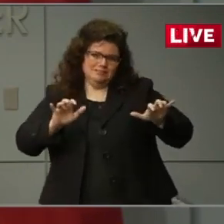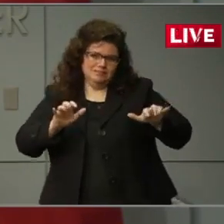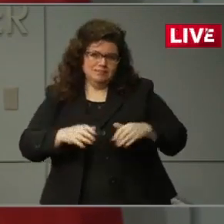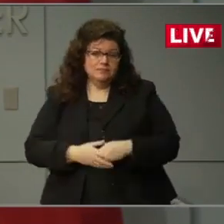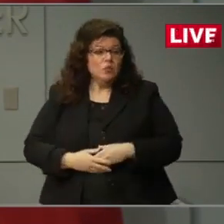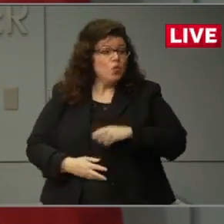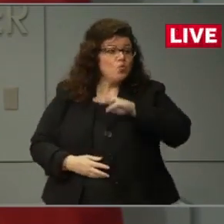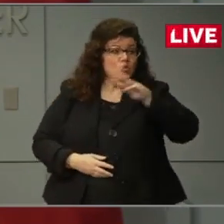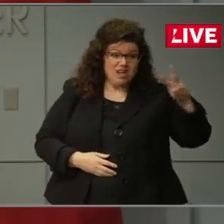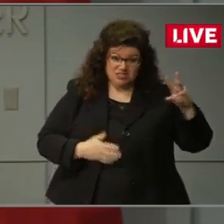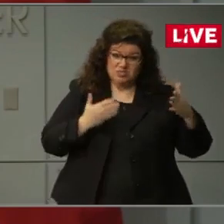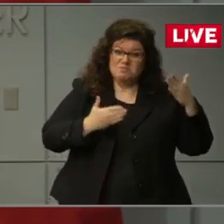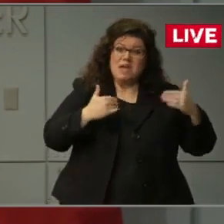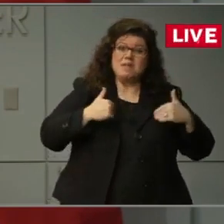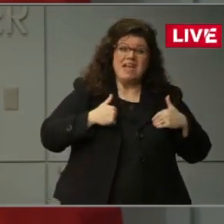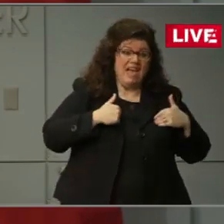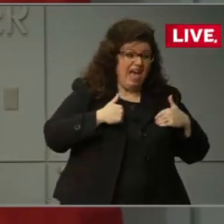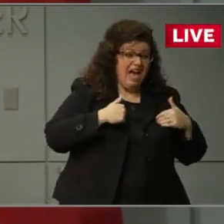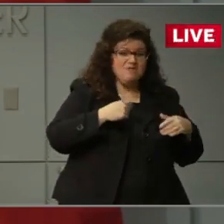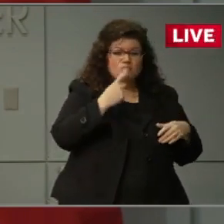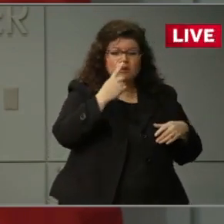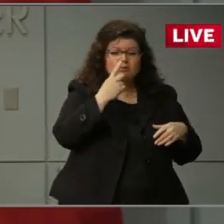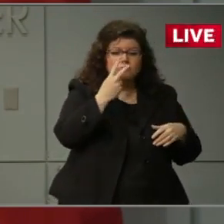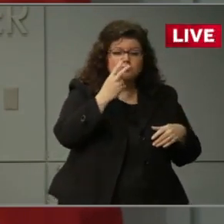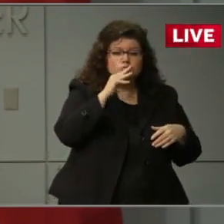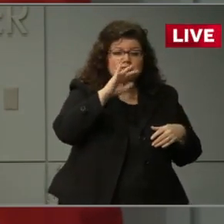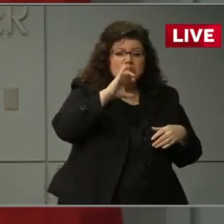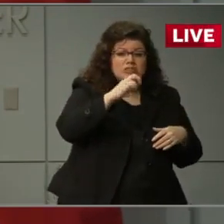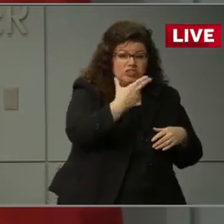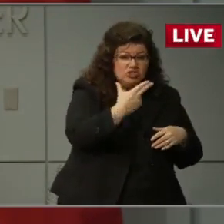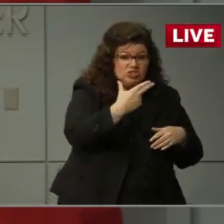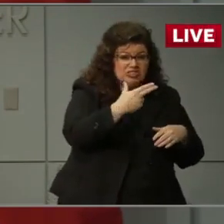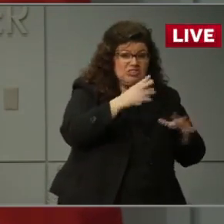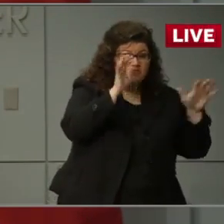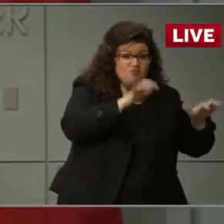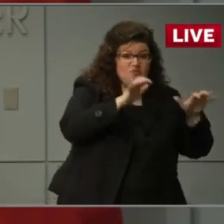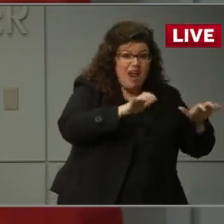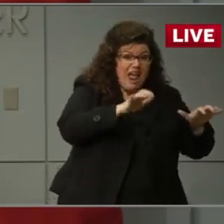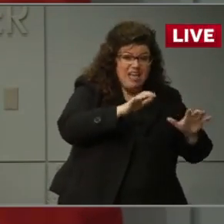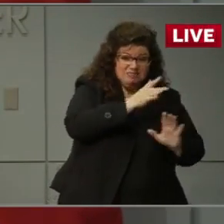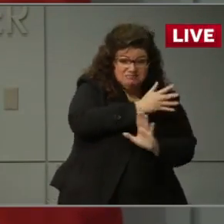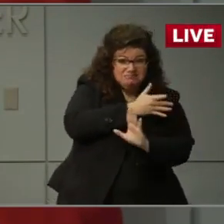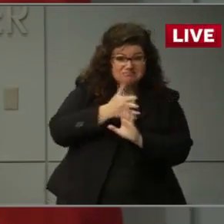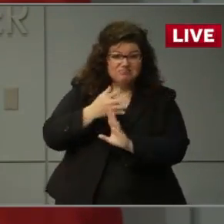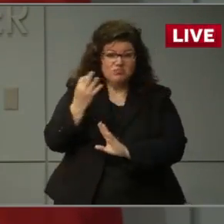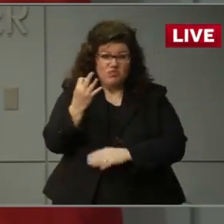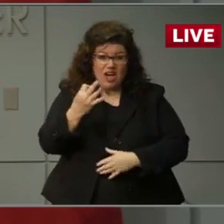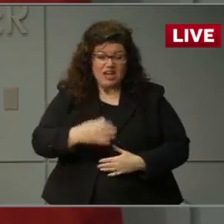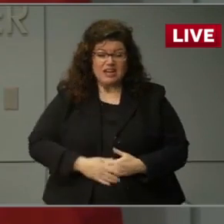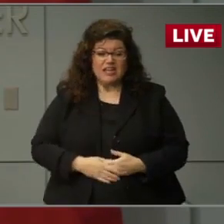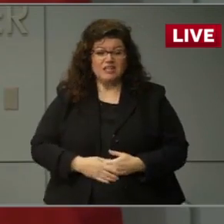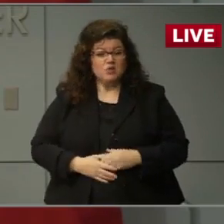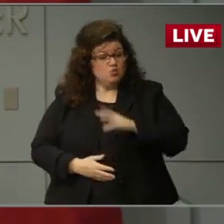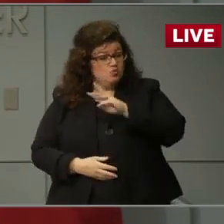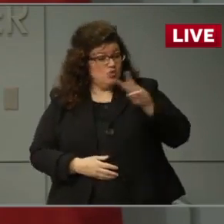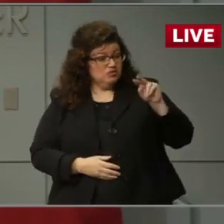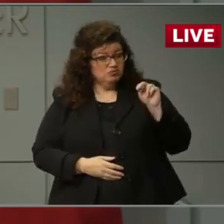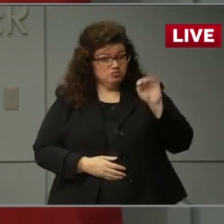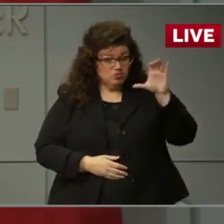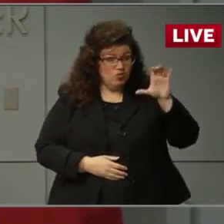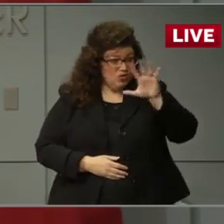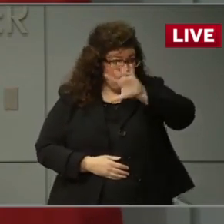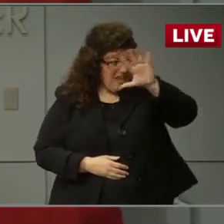counties could see several inches of rain before Friday. The National Weather Service has parts of western North Carolina